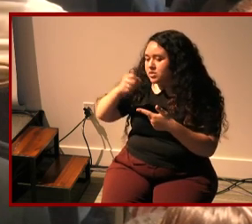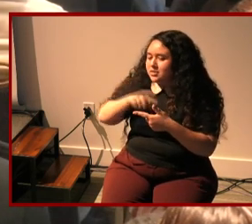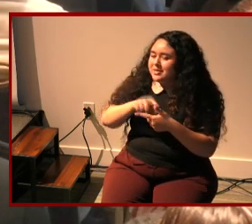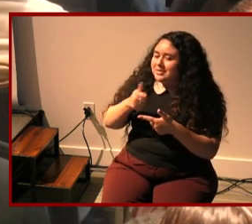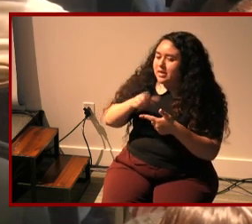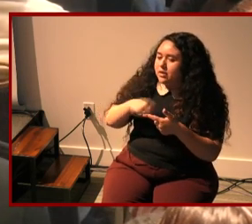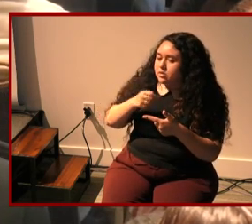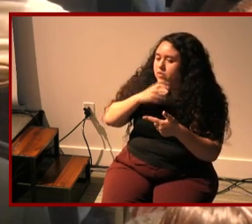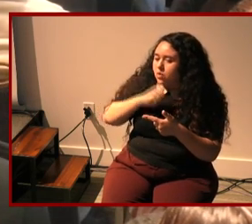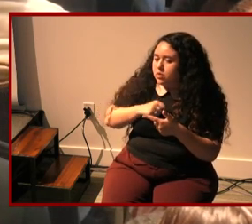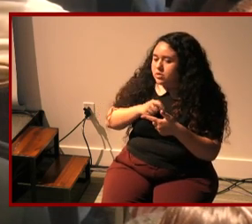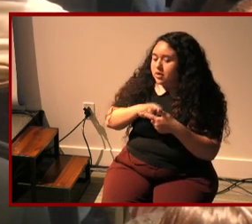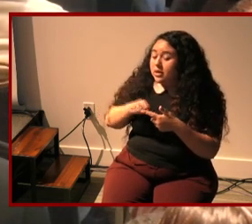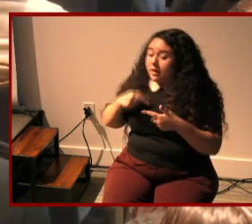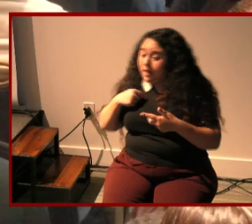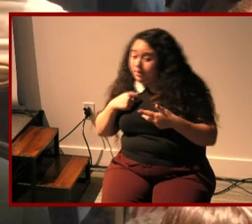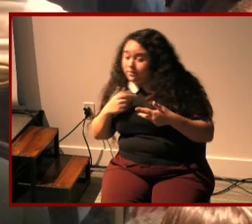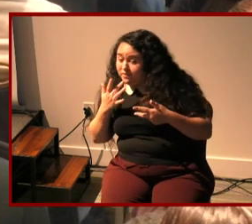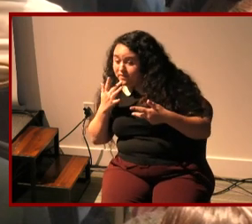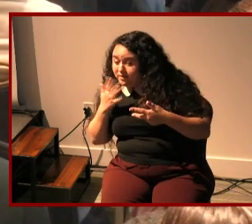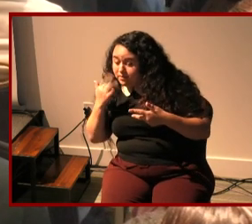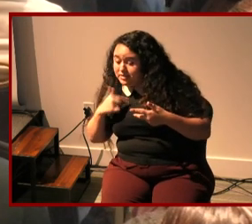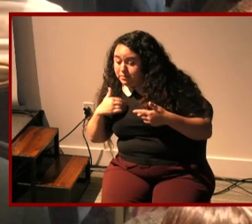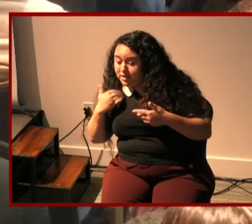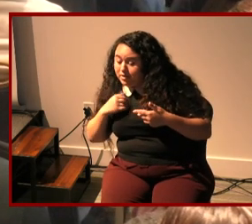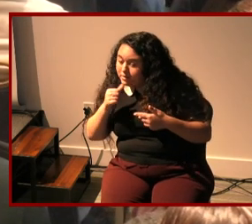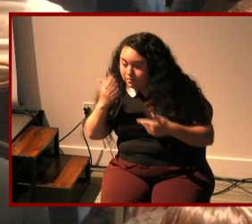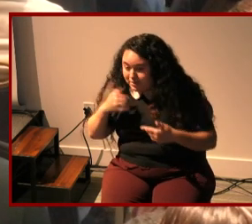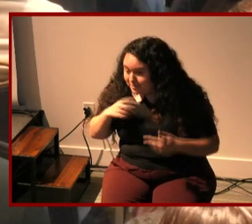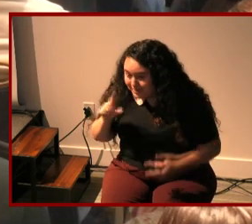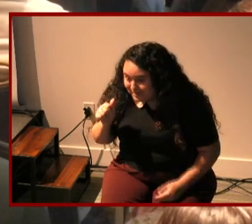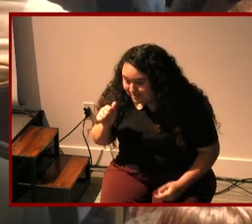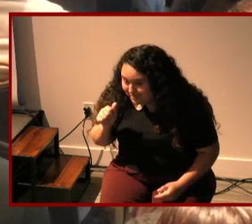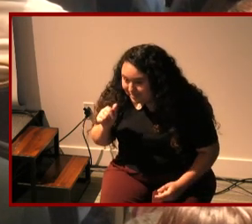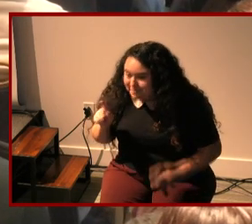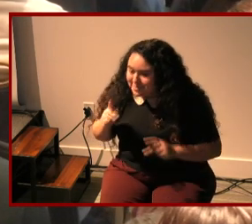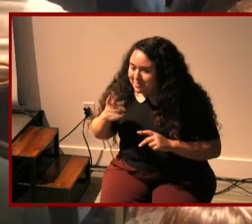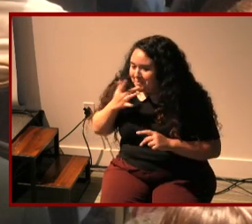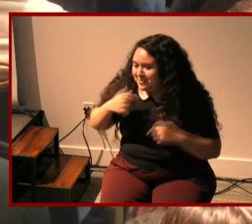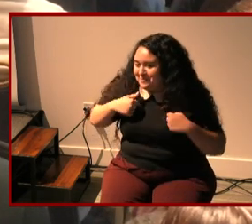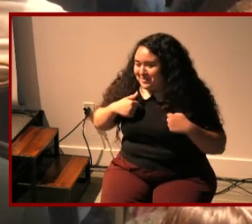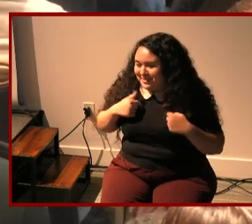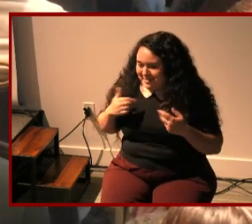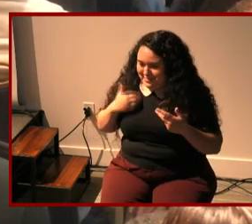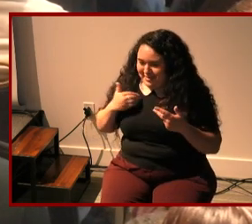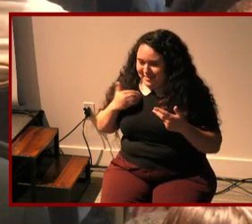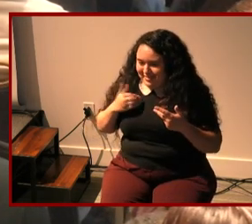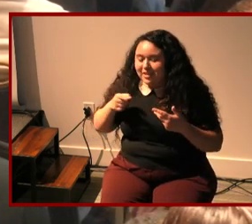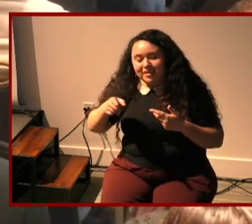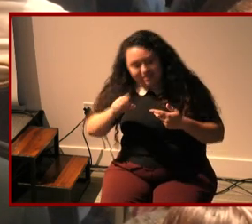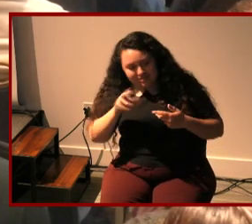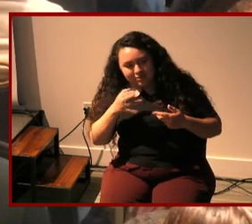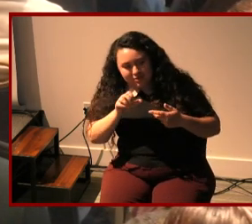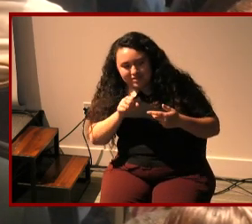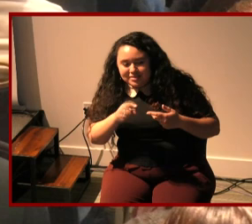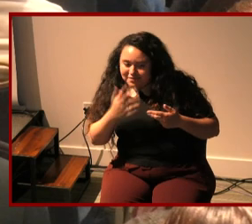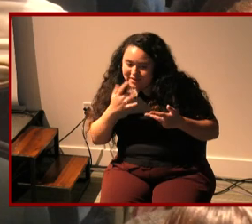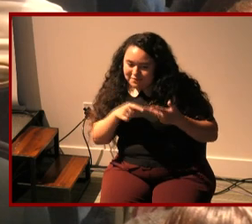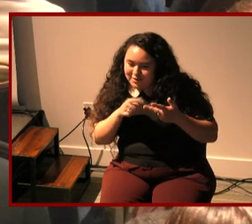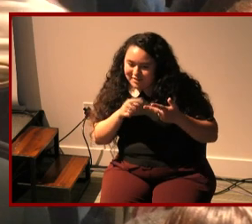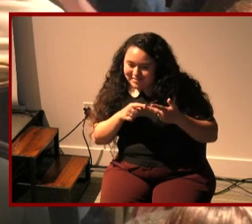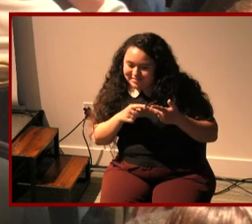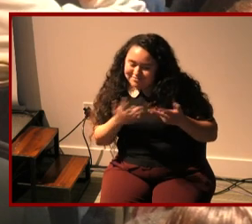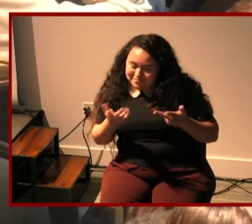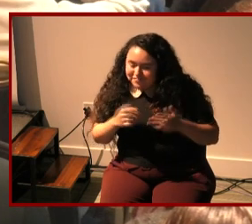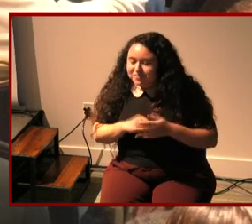funny because like i'm the favorite because i'm the youngest i'm not the favorite because i'm the disabled kid um they're like yeah chris is the favorite um but it's interesting because you